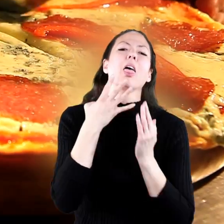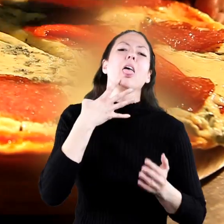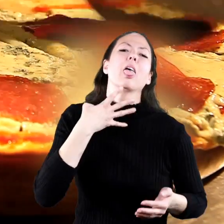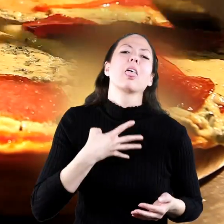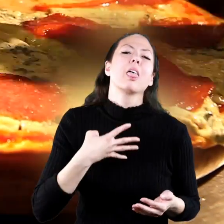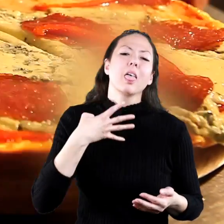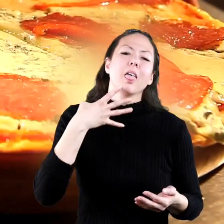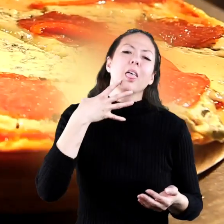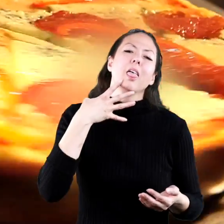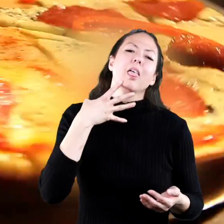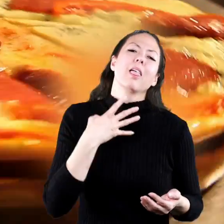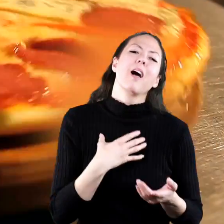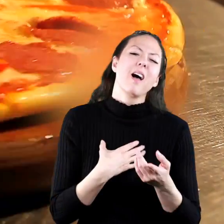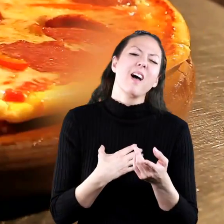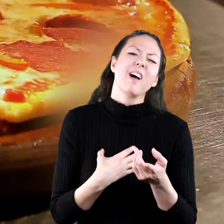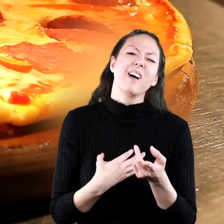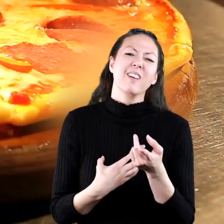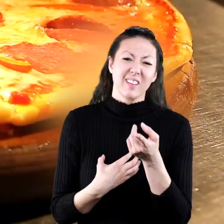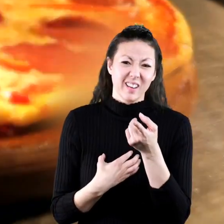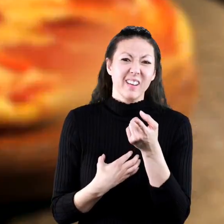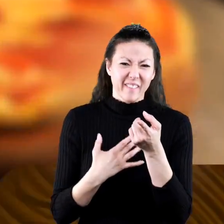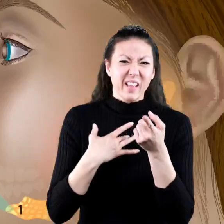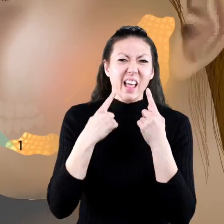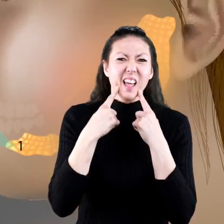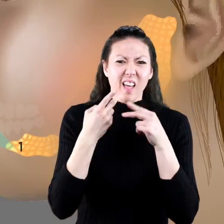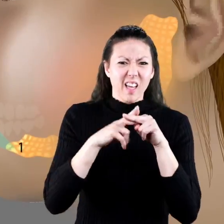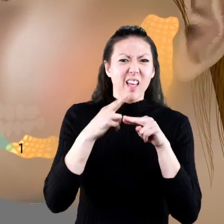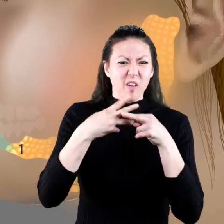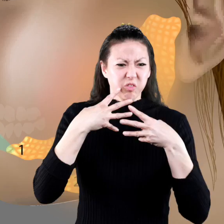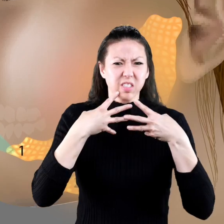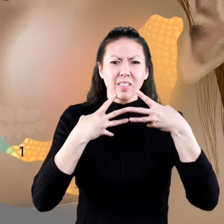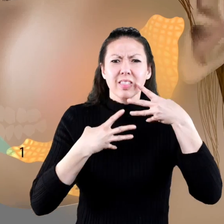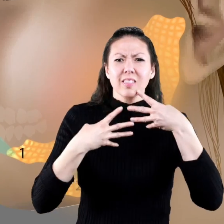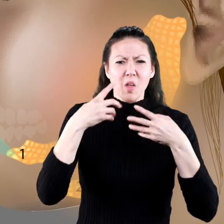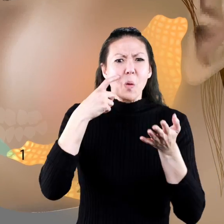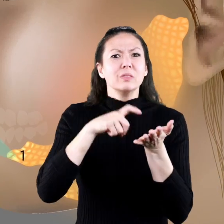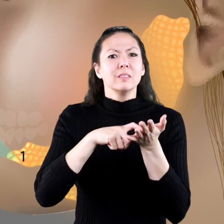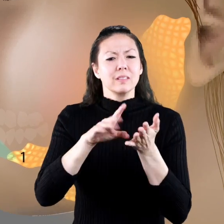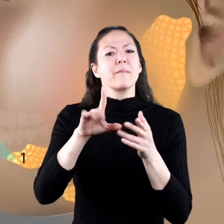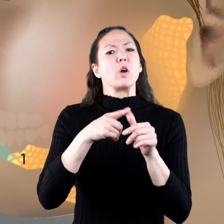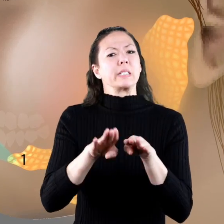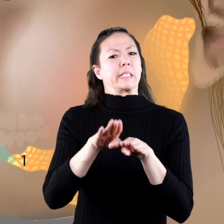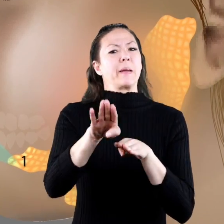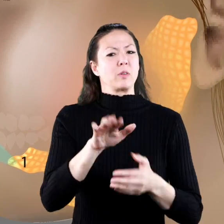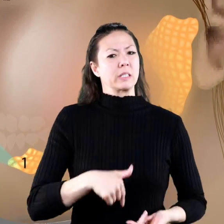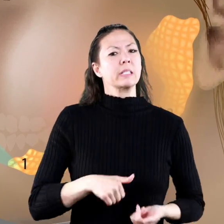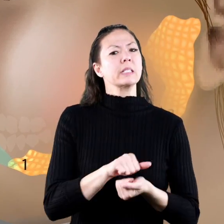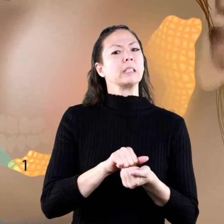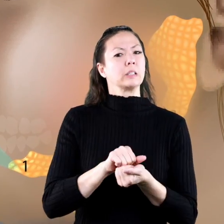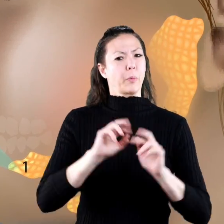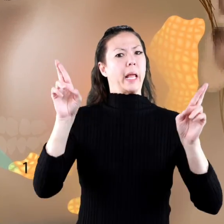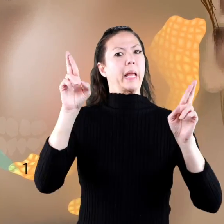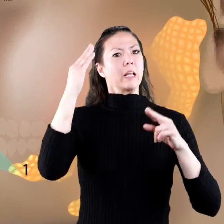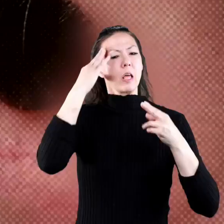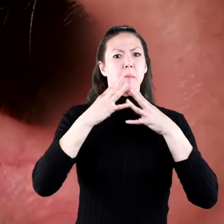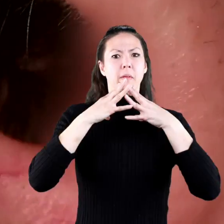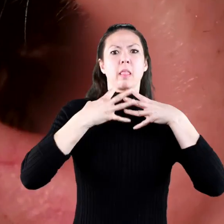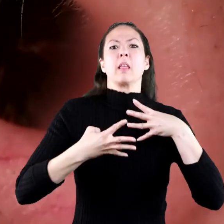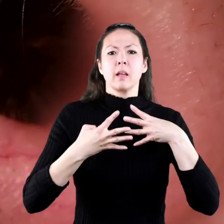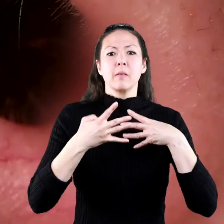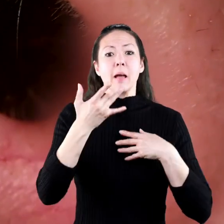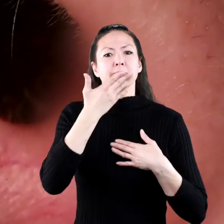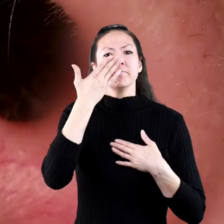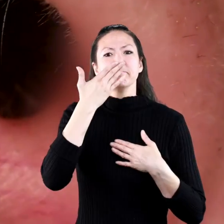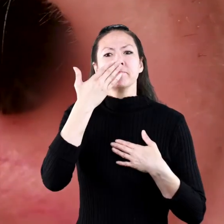water just thinking about it. How about you? Increased saliva in your mouth is the first step in digestion. Your